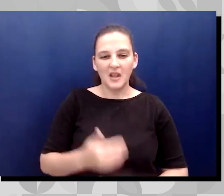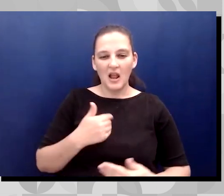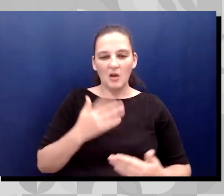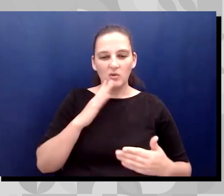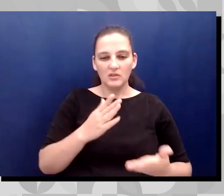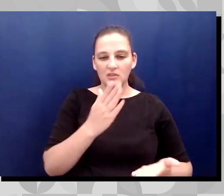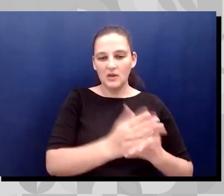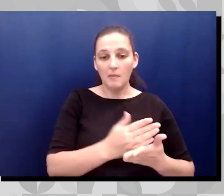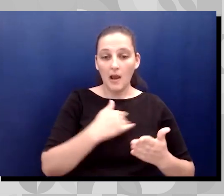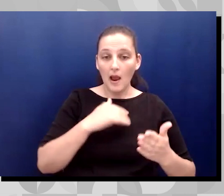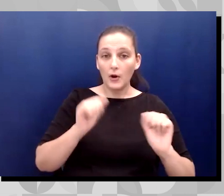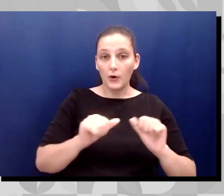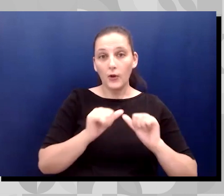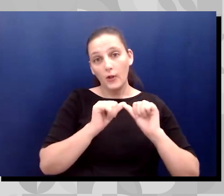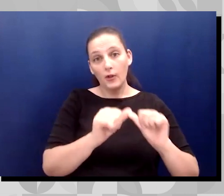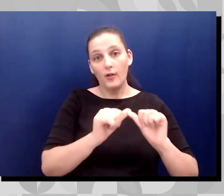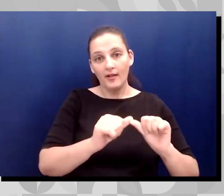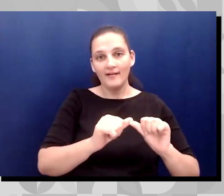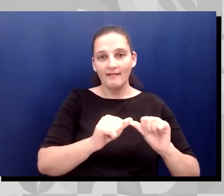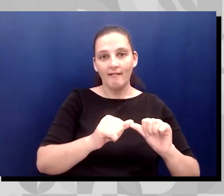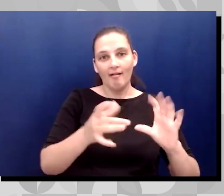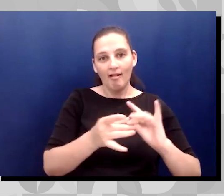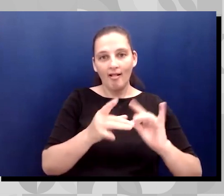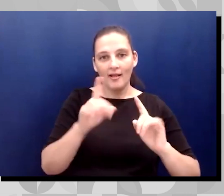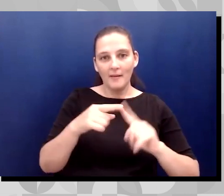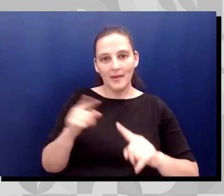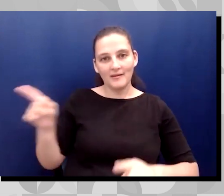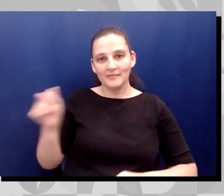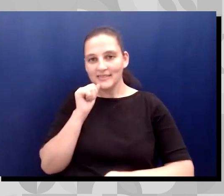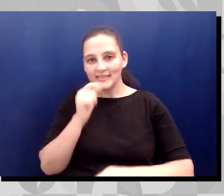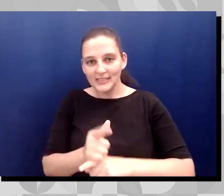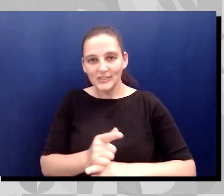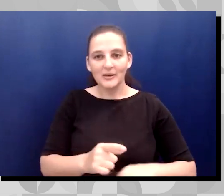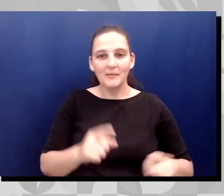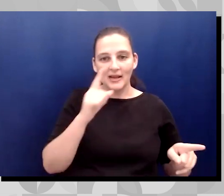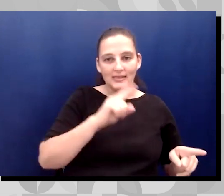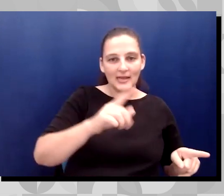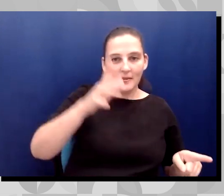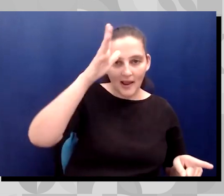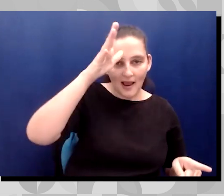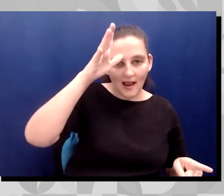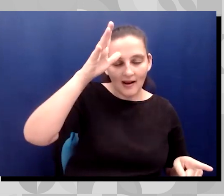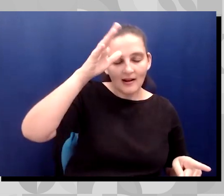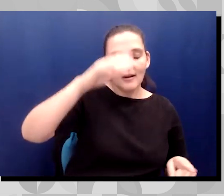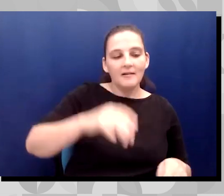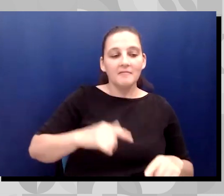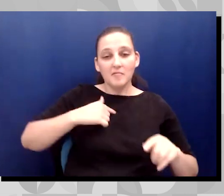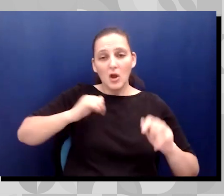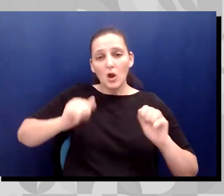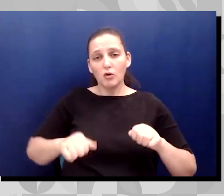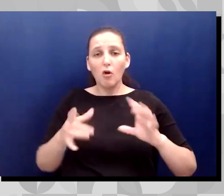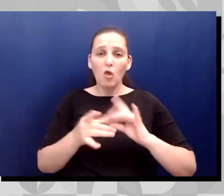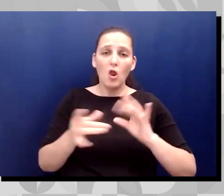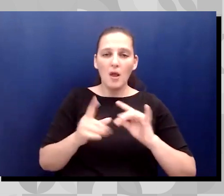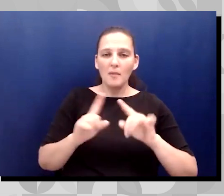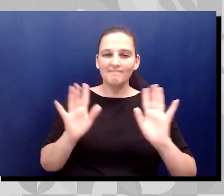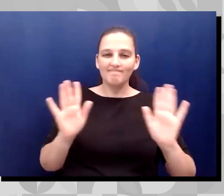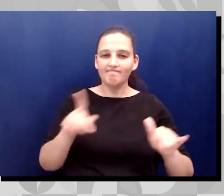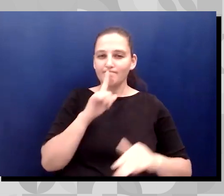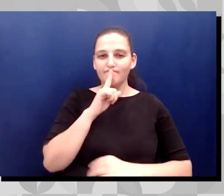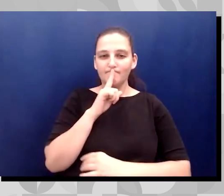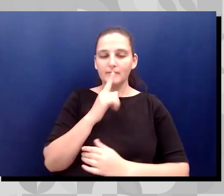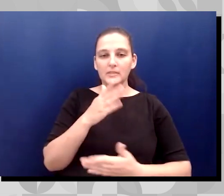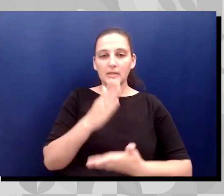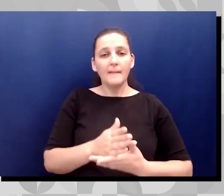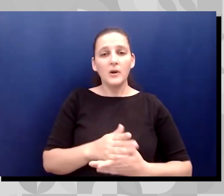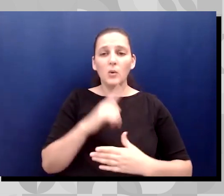on and on about, about my sister and my, my stepdad, but it's been a blessing to be able to serve. And I